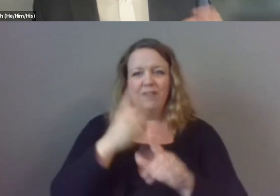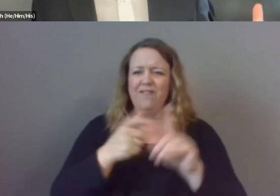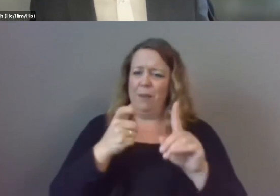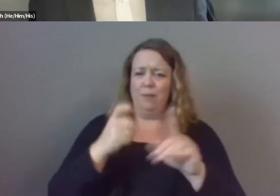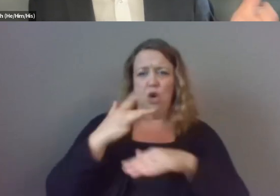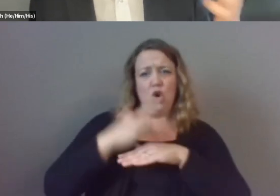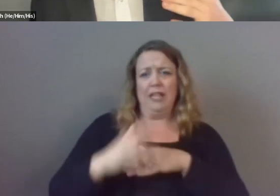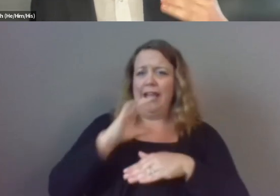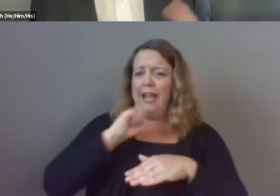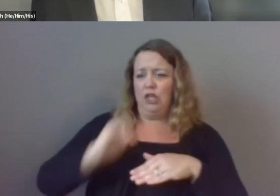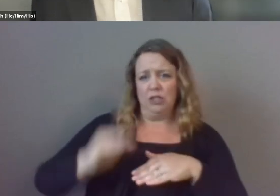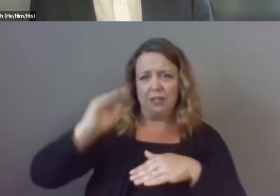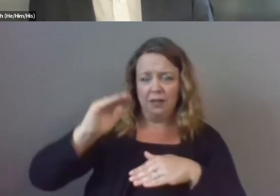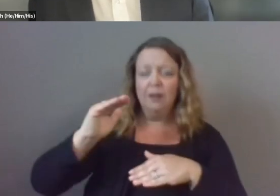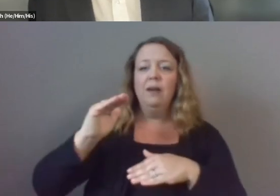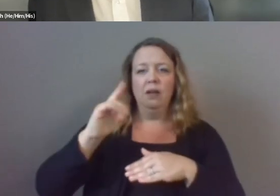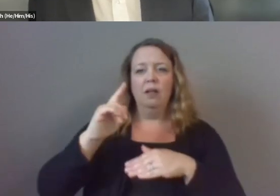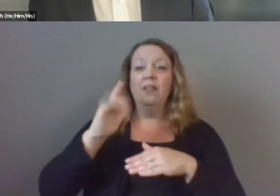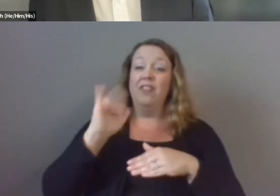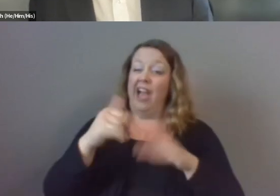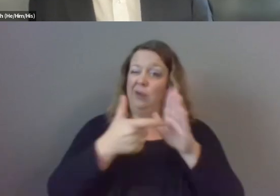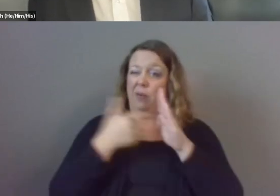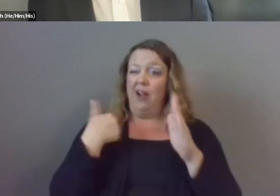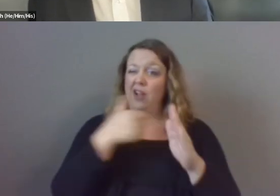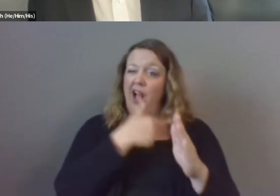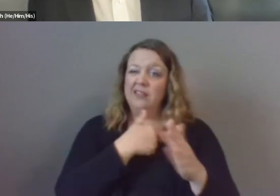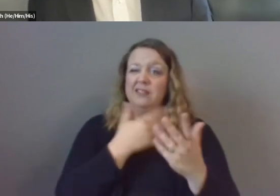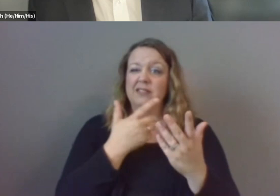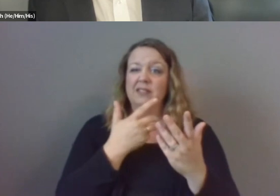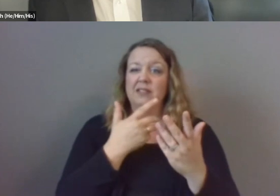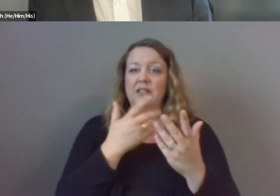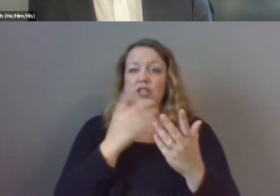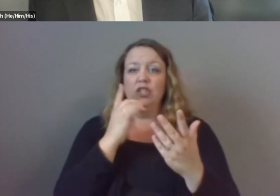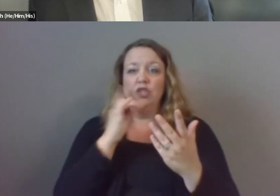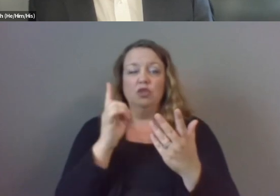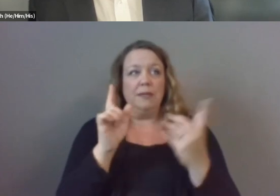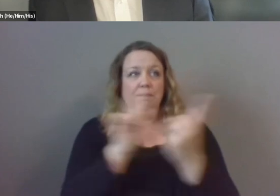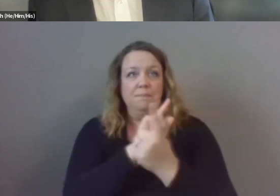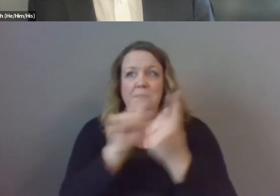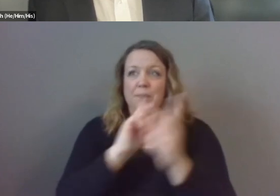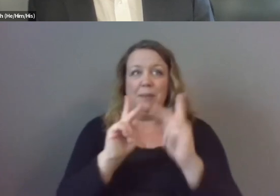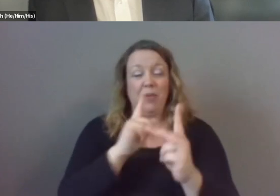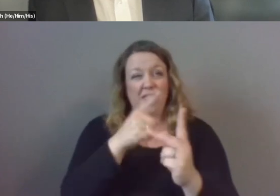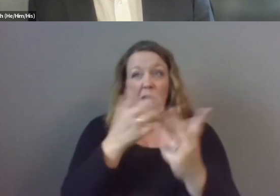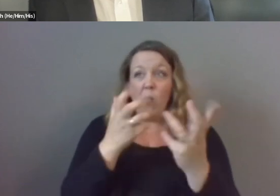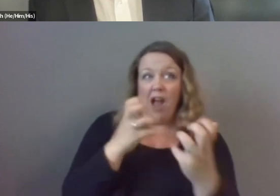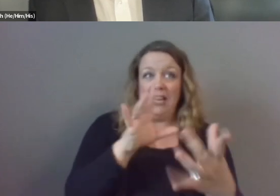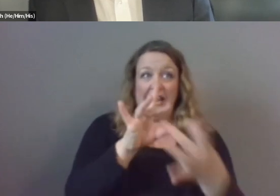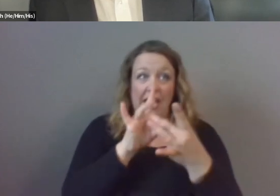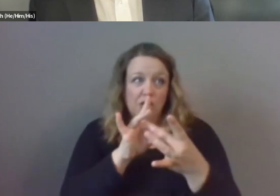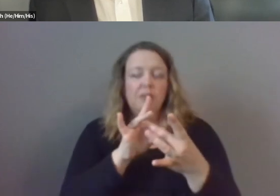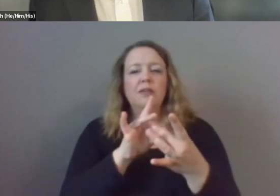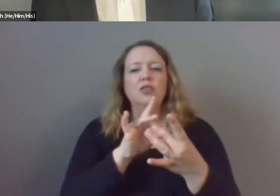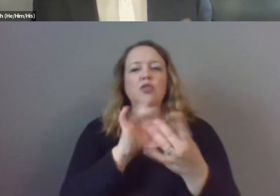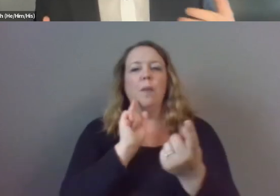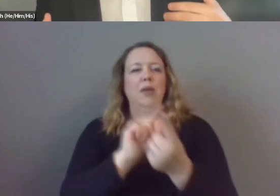that really does require us to meet uh those seeking this kind of connection where they are um as opposed